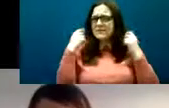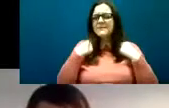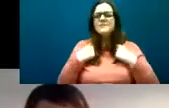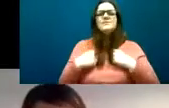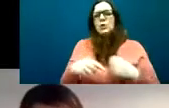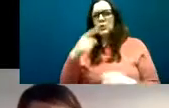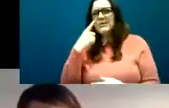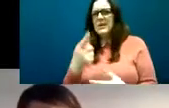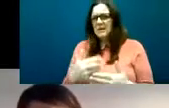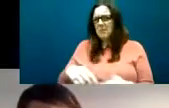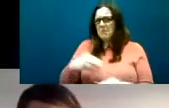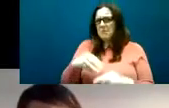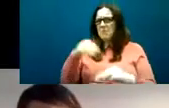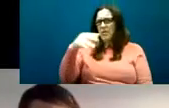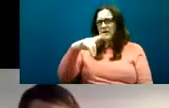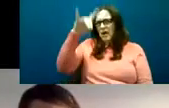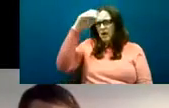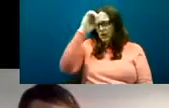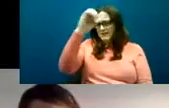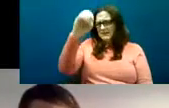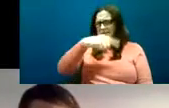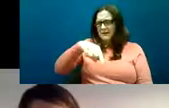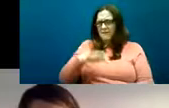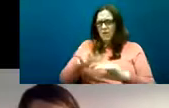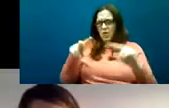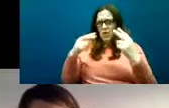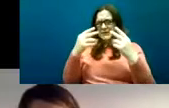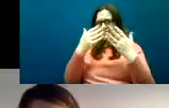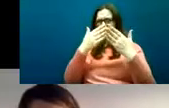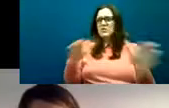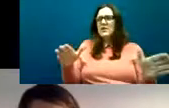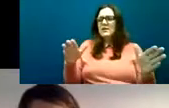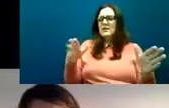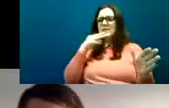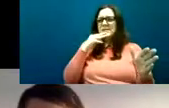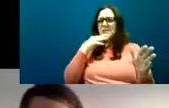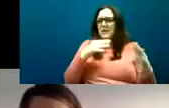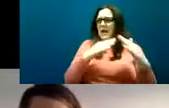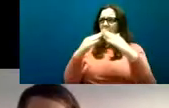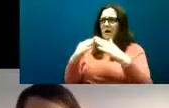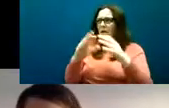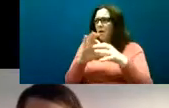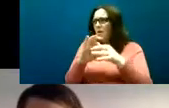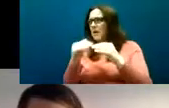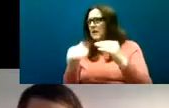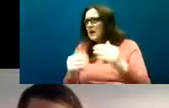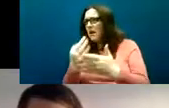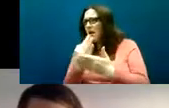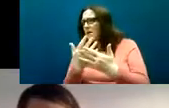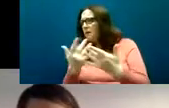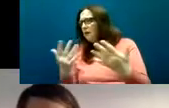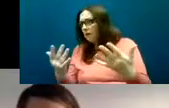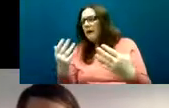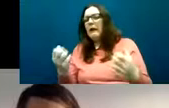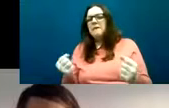autism in the general or the housed population but we have no previous study or no evidence emerging from Ireland which has